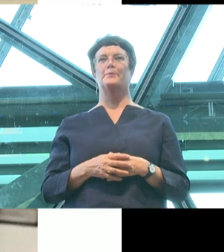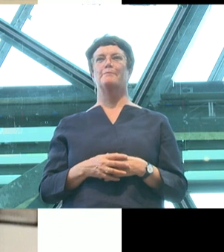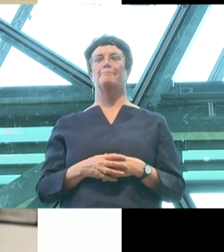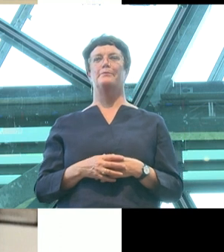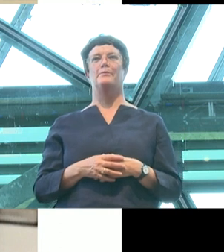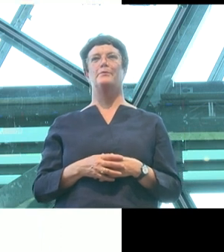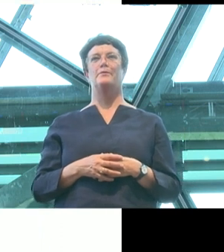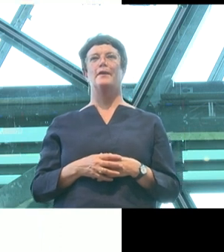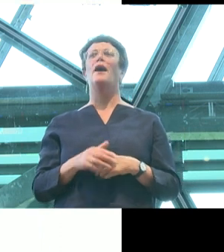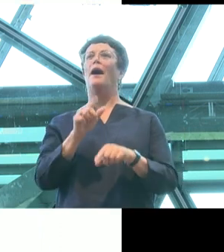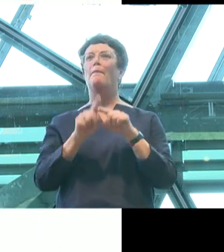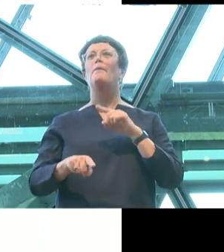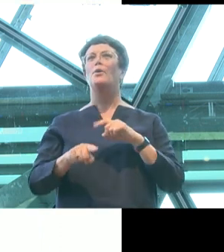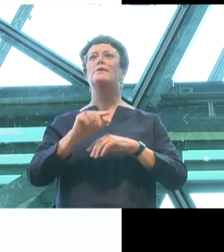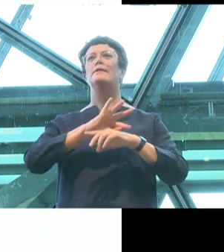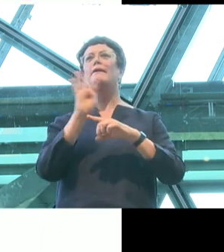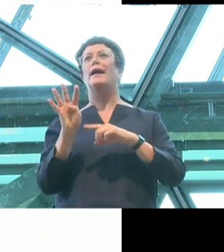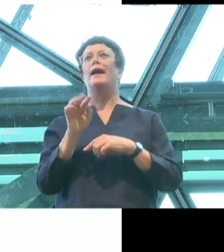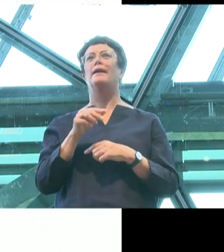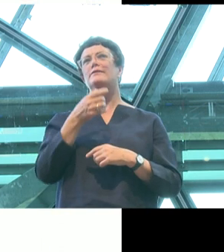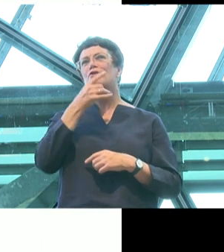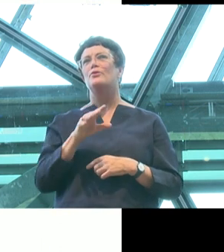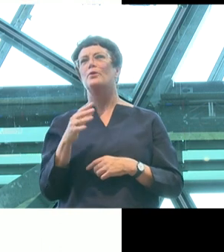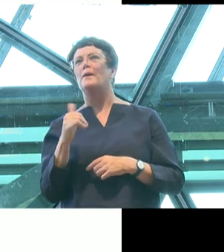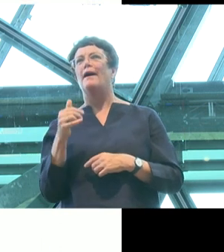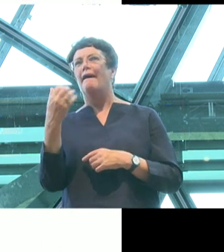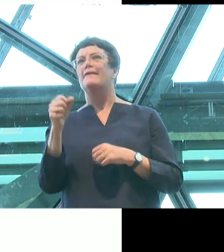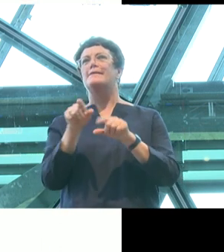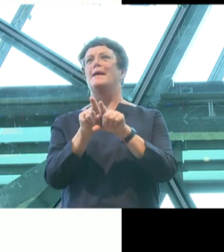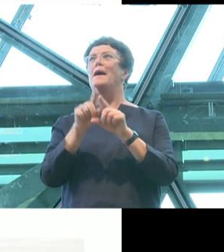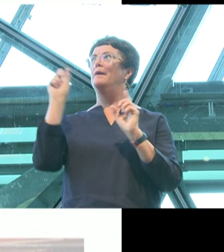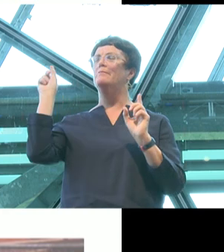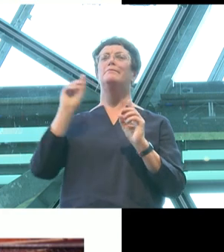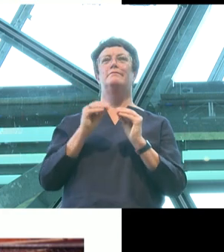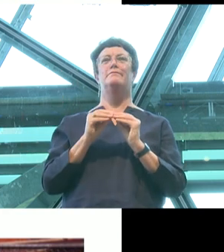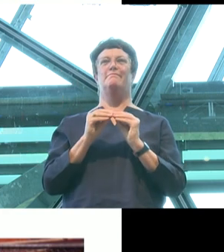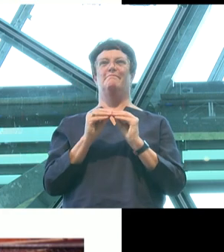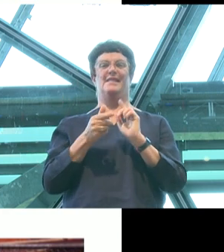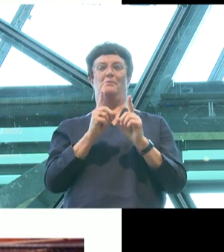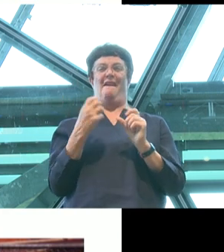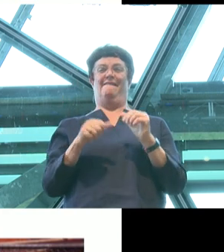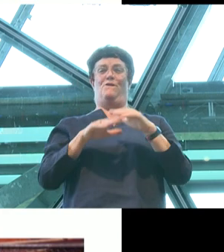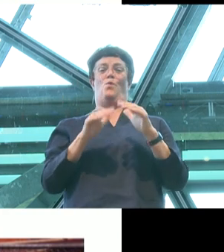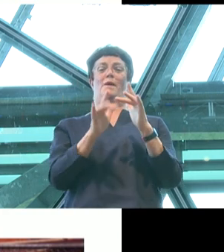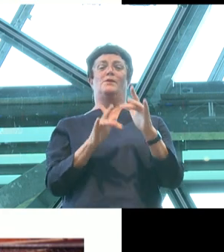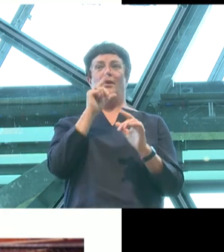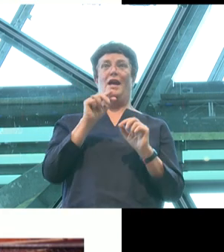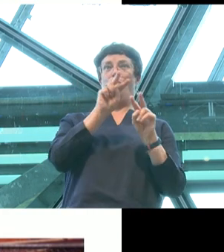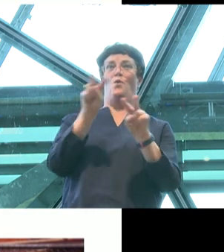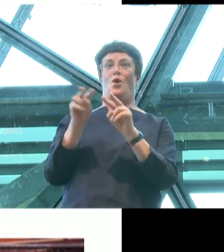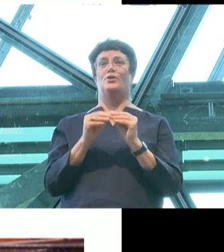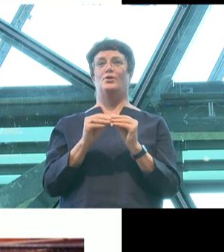the start. And in fact, there are entire websites dedicated to such photos and you can even add your own.